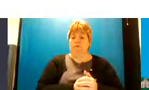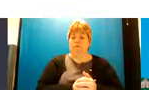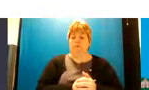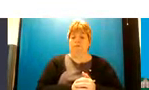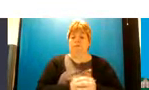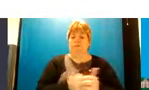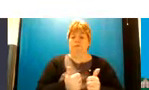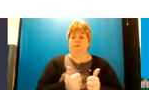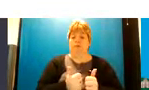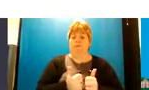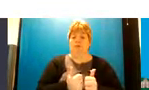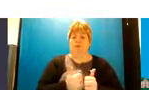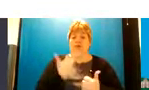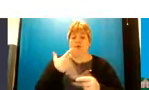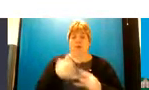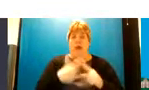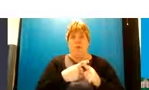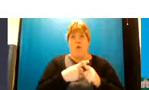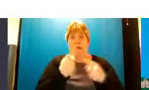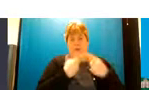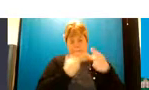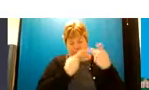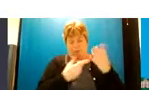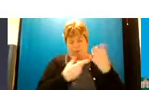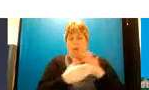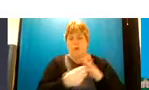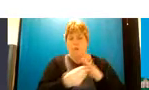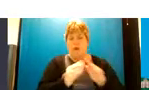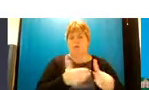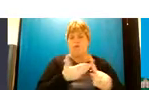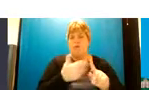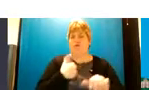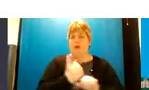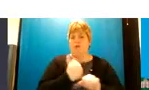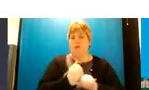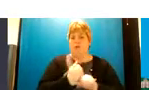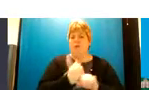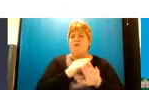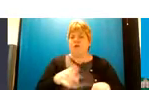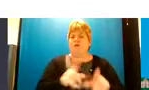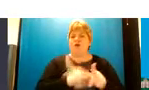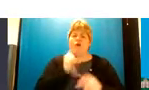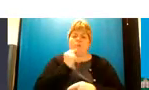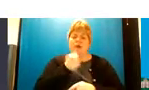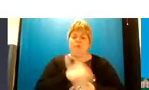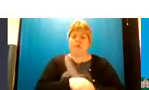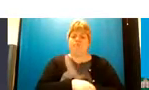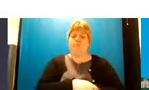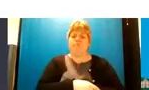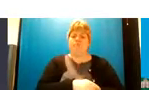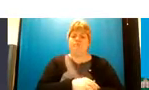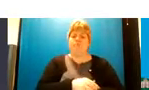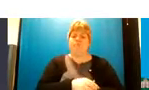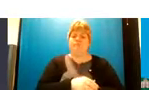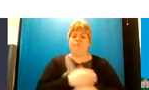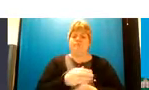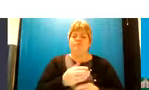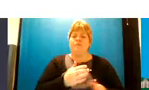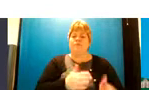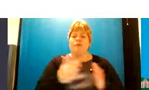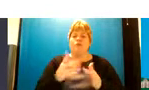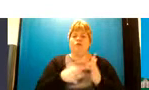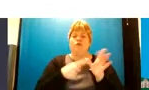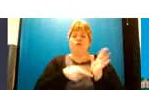okay so it's a bit of a whistle stop through through the model and the approach that we're taking for children and young people so if i can move on to